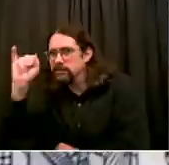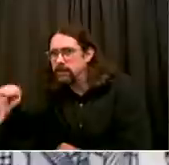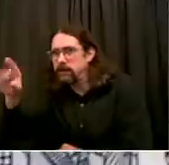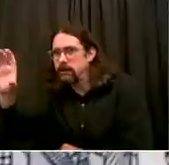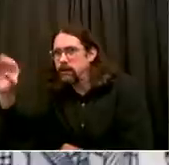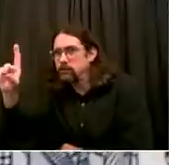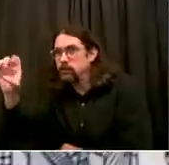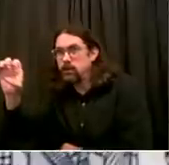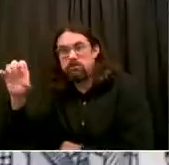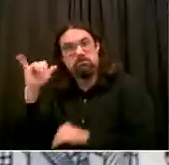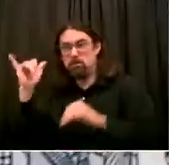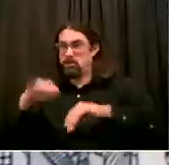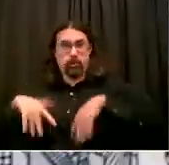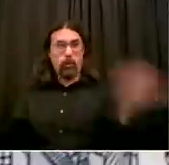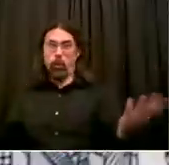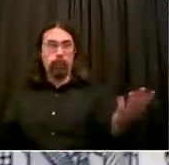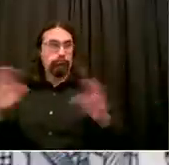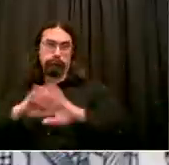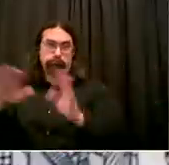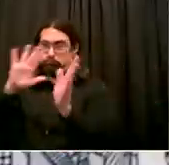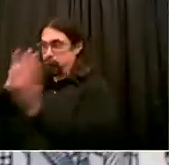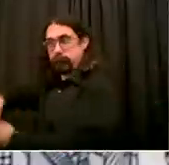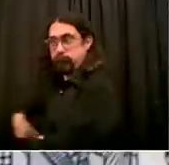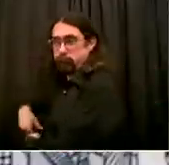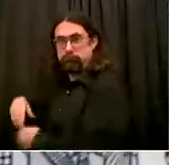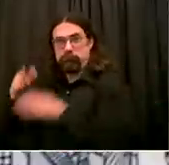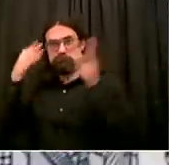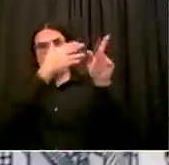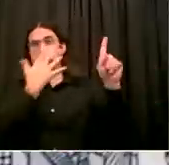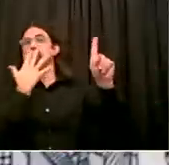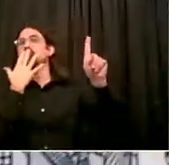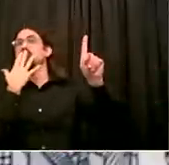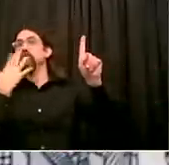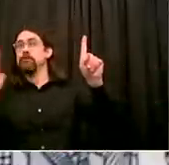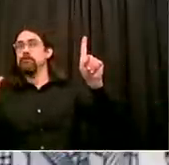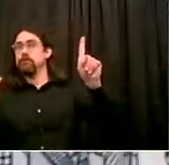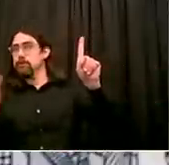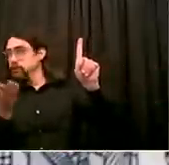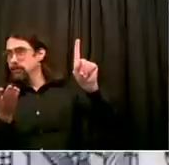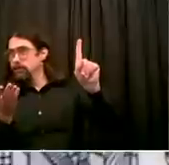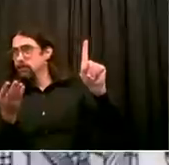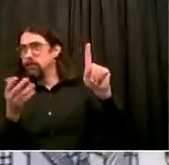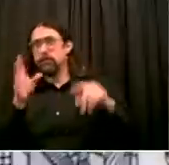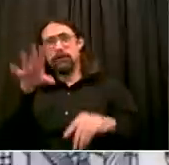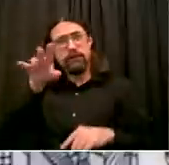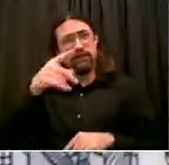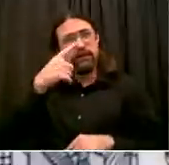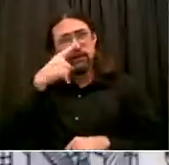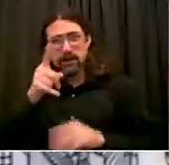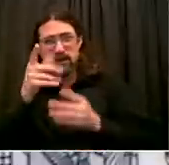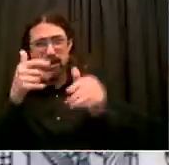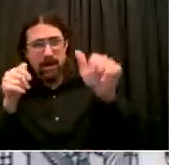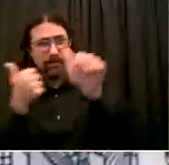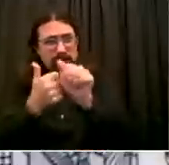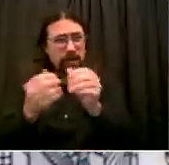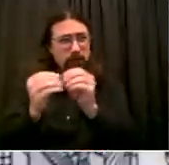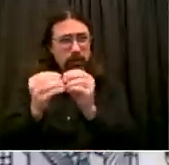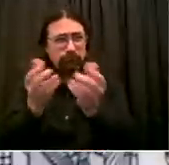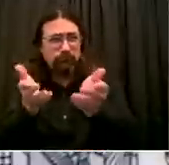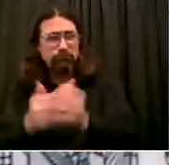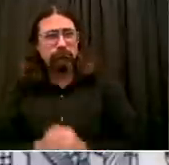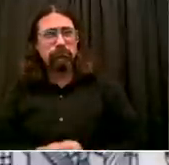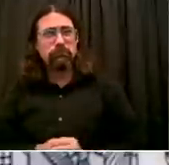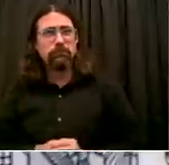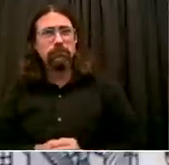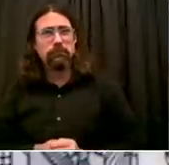information. I do think, again, look, we're in emergency status right now. That's not going to go on forever, but that's where